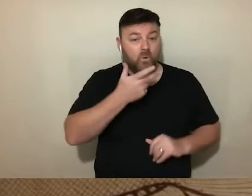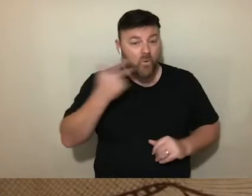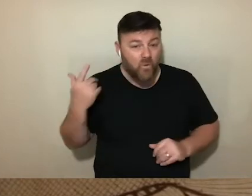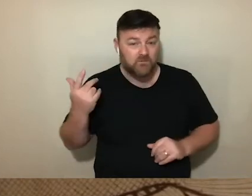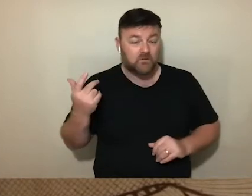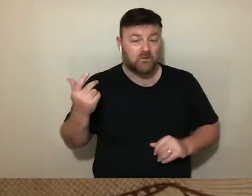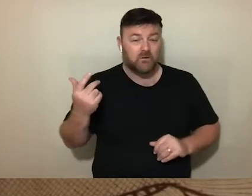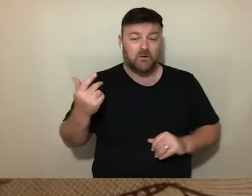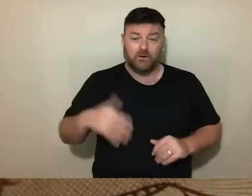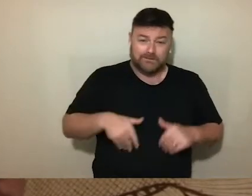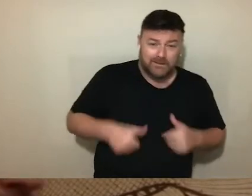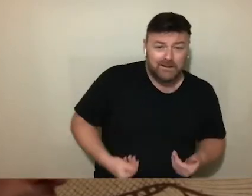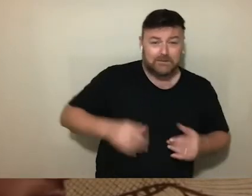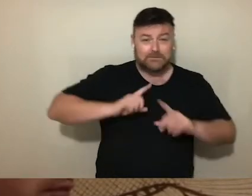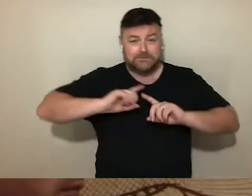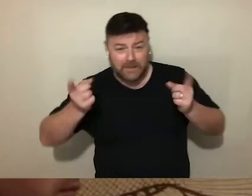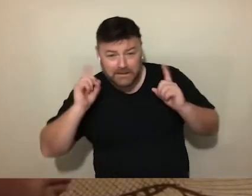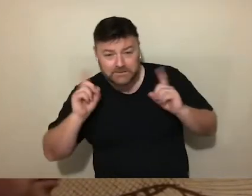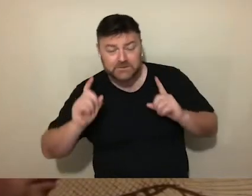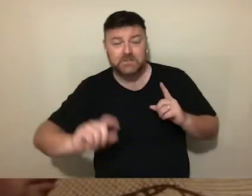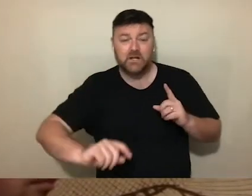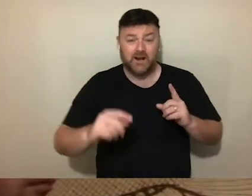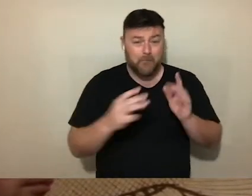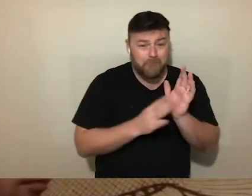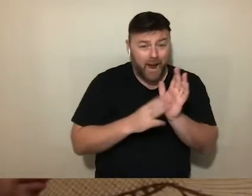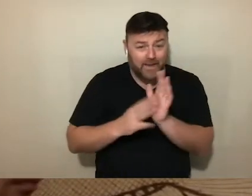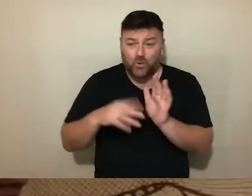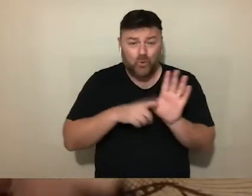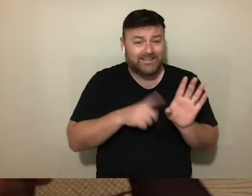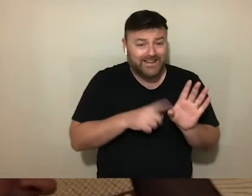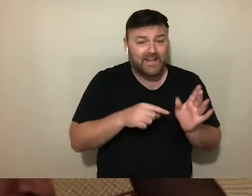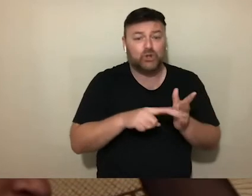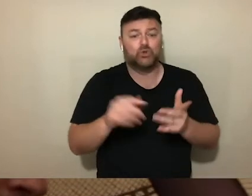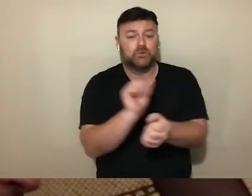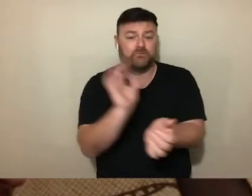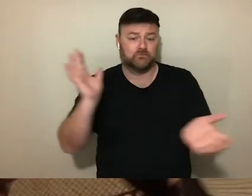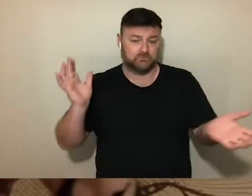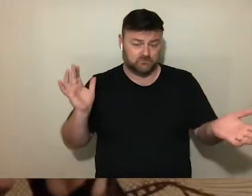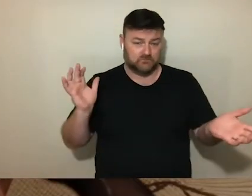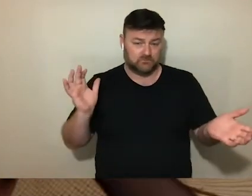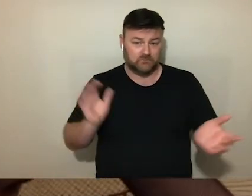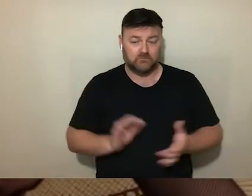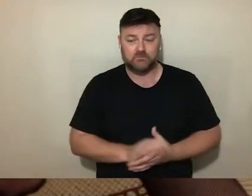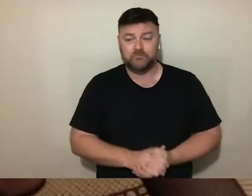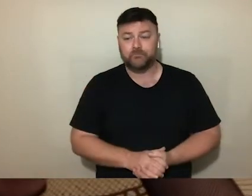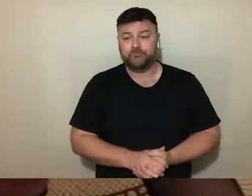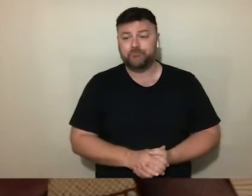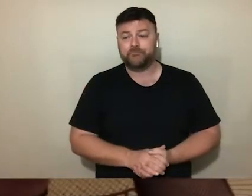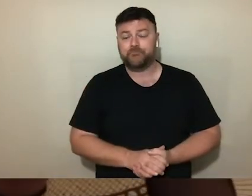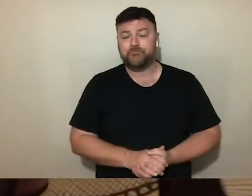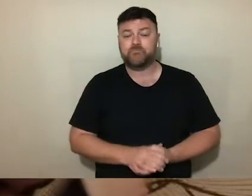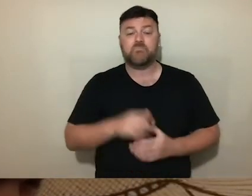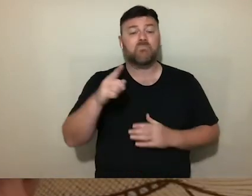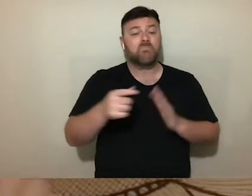and danger, awaiting for months or even years for the outcome of their asylum application. This article